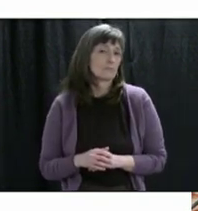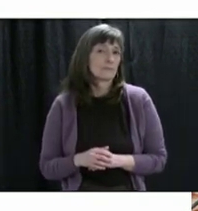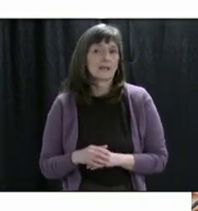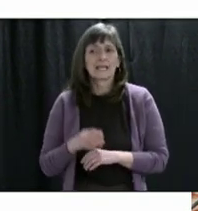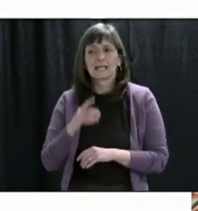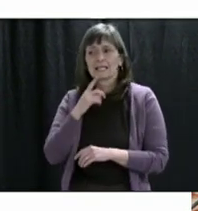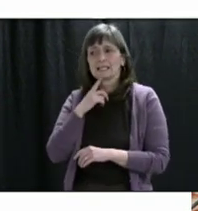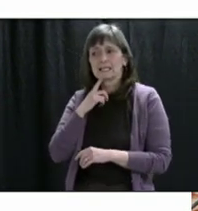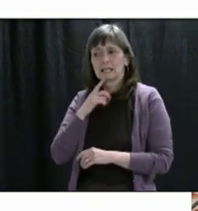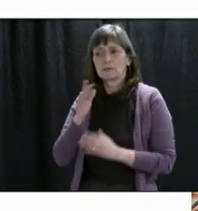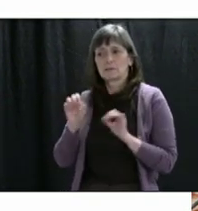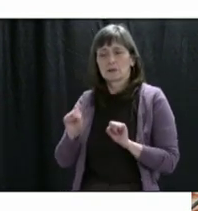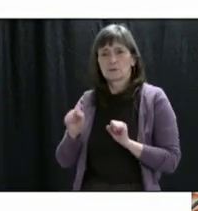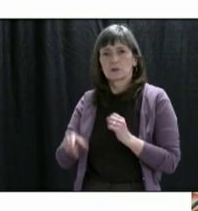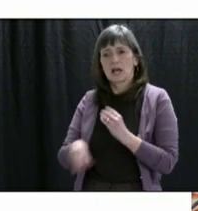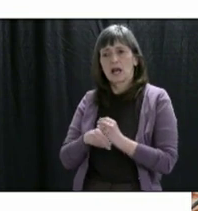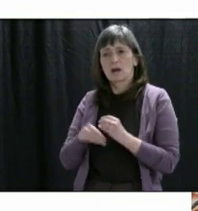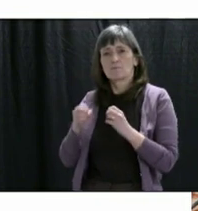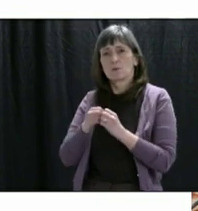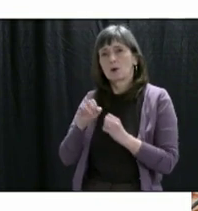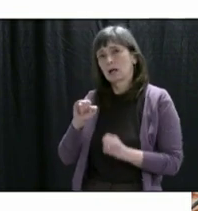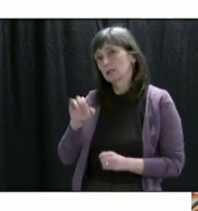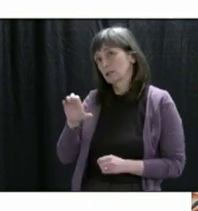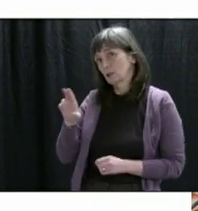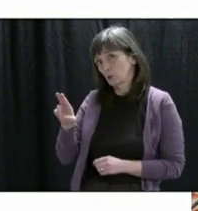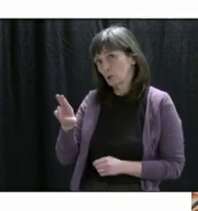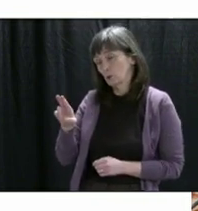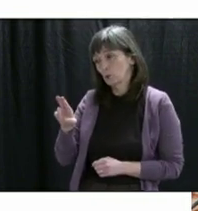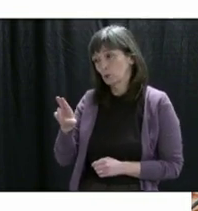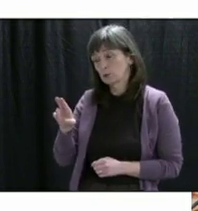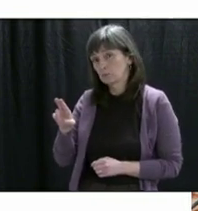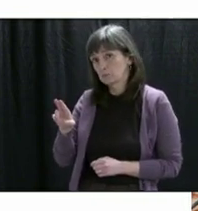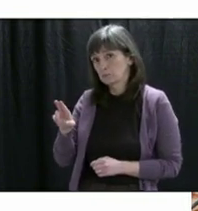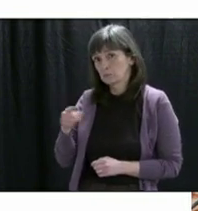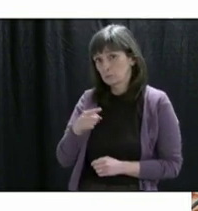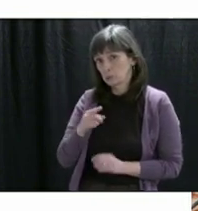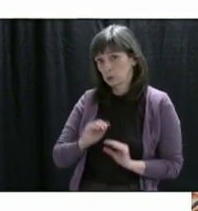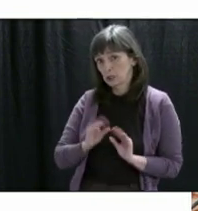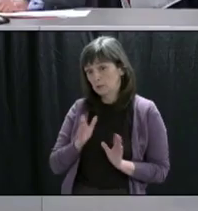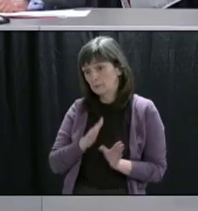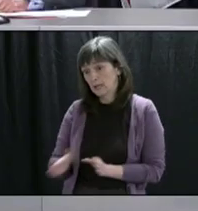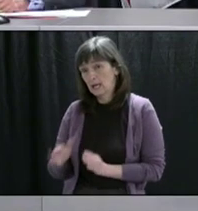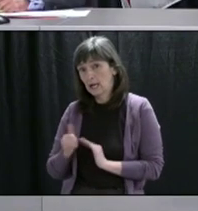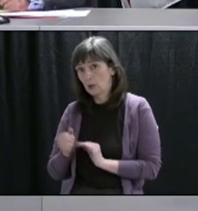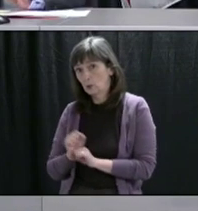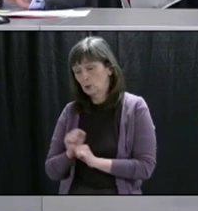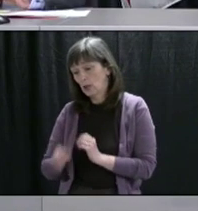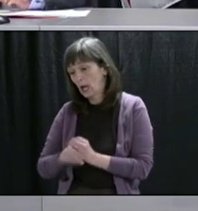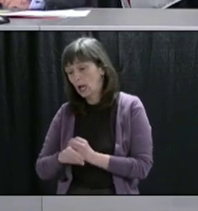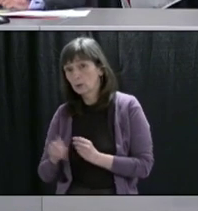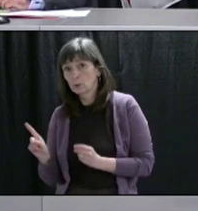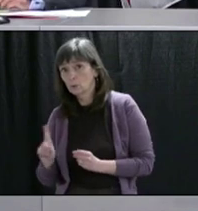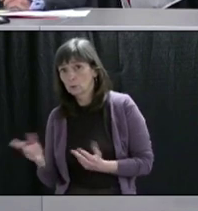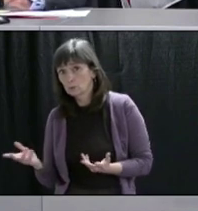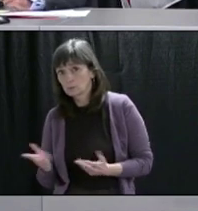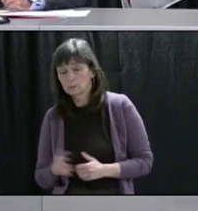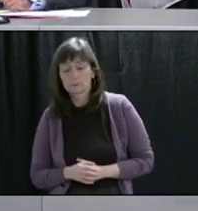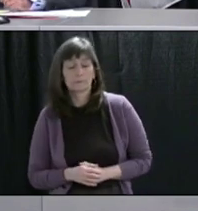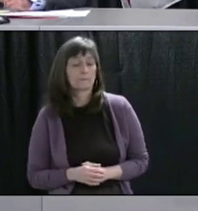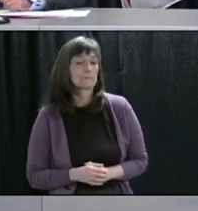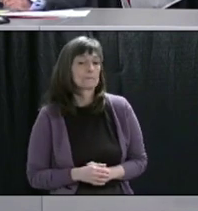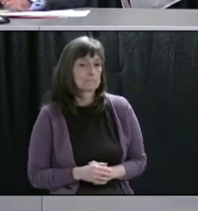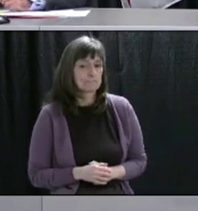is needed. You did mention this. Is there any more clear plan on how that's going to work? It's a good question.